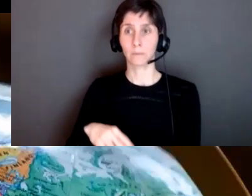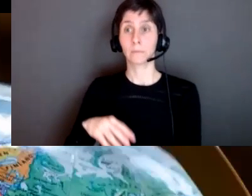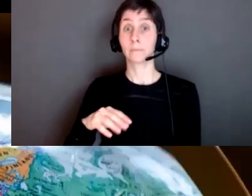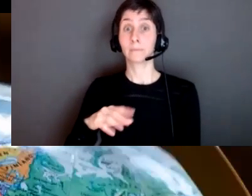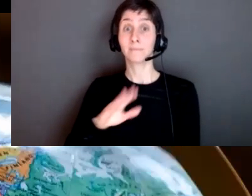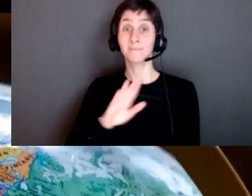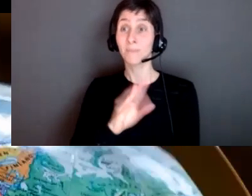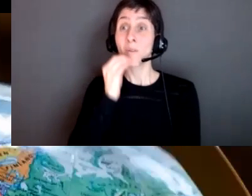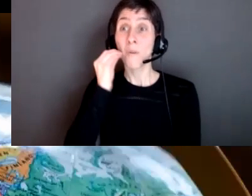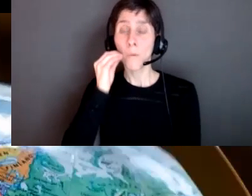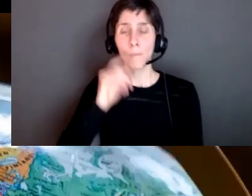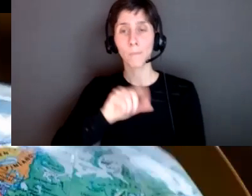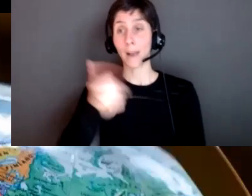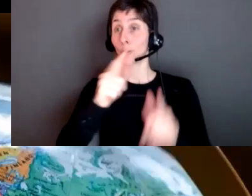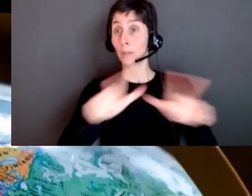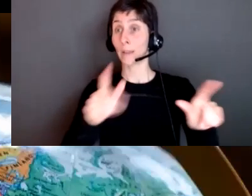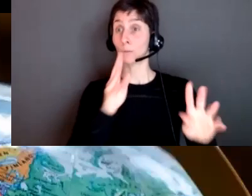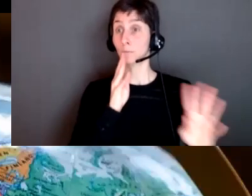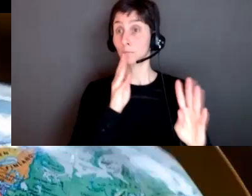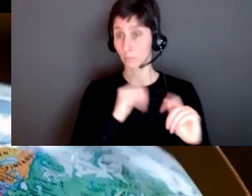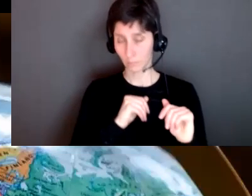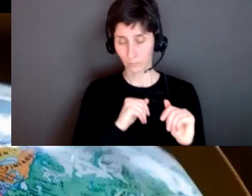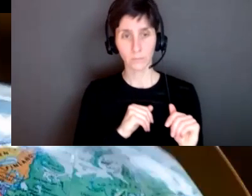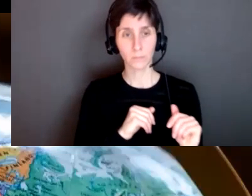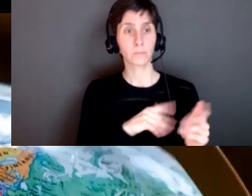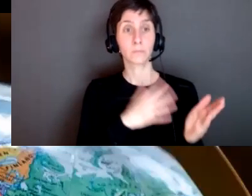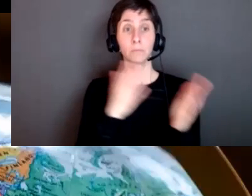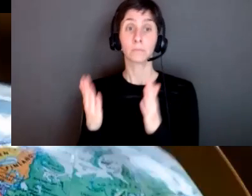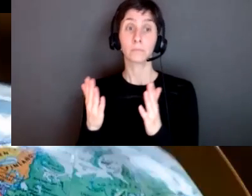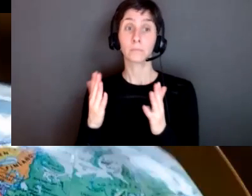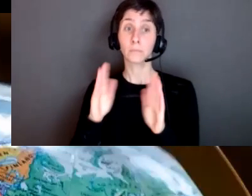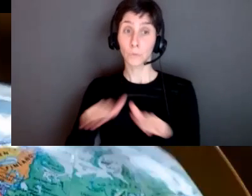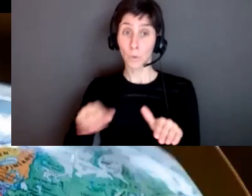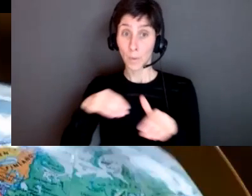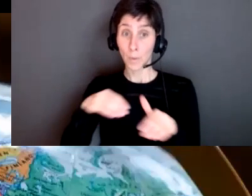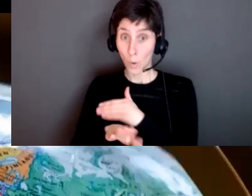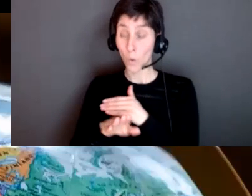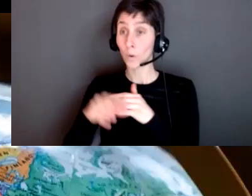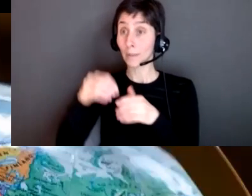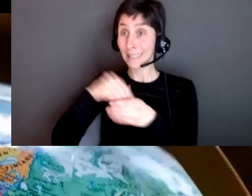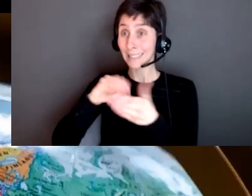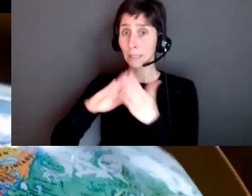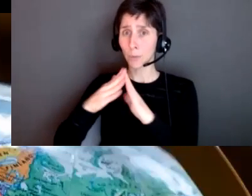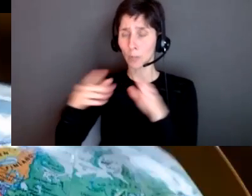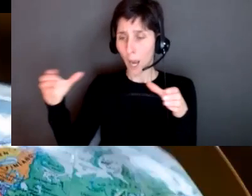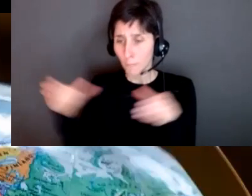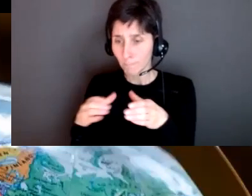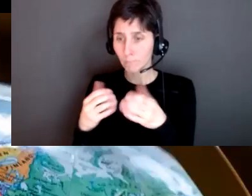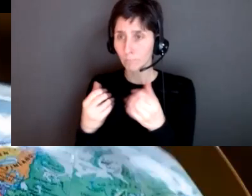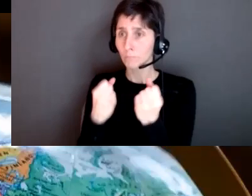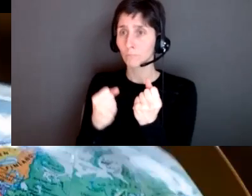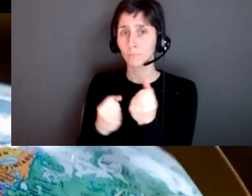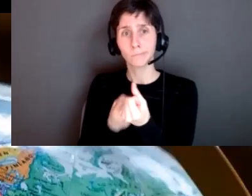communities they can be children born in communities that have maintained a distinct cultural and linguistic tradition